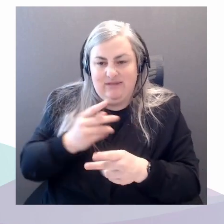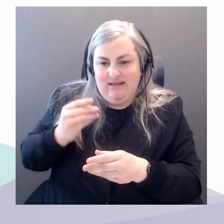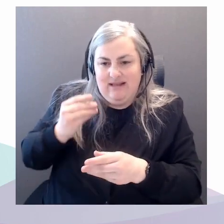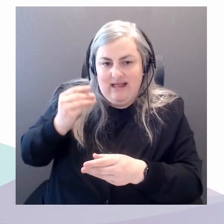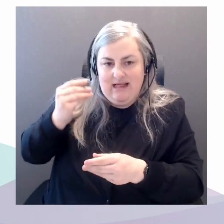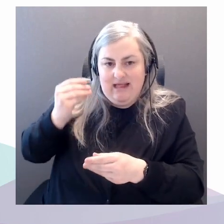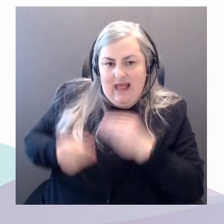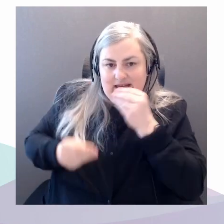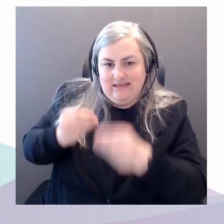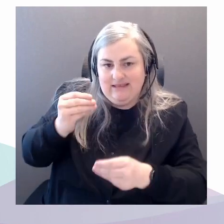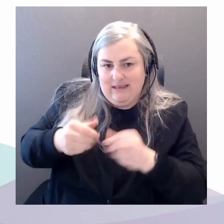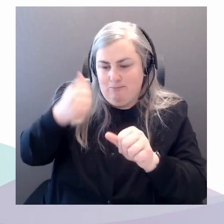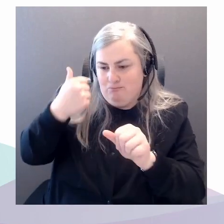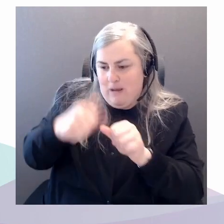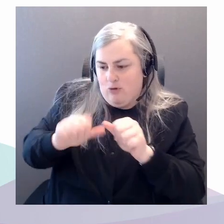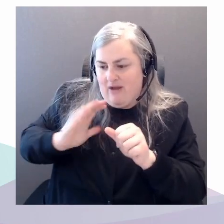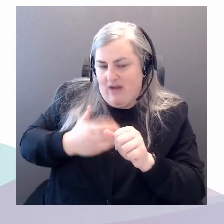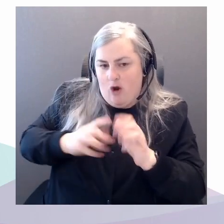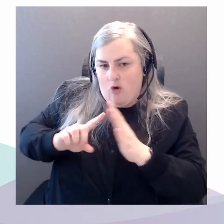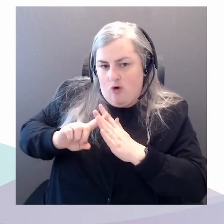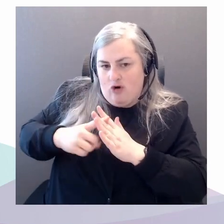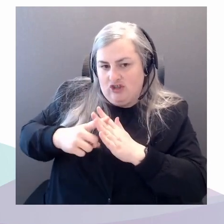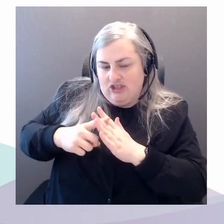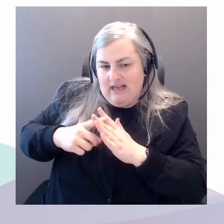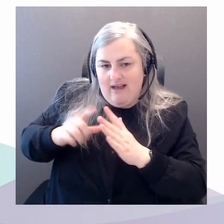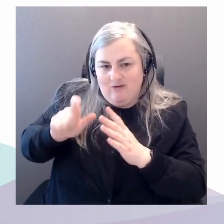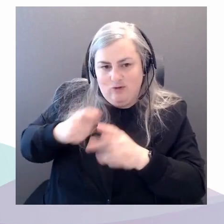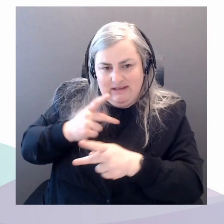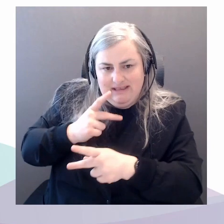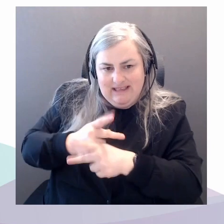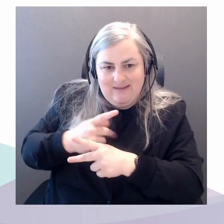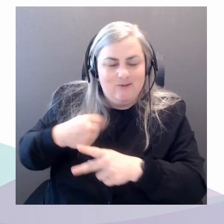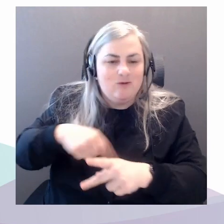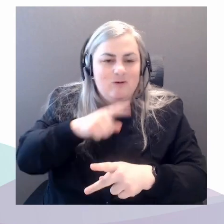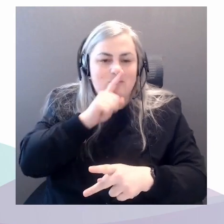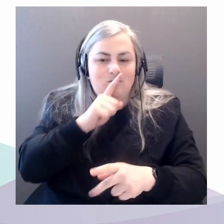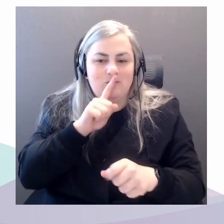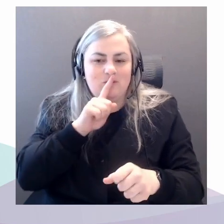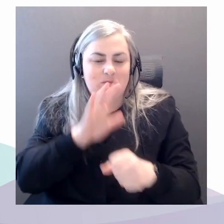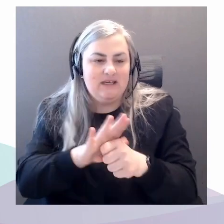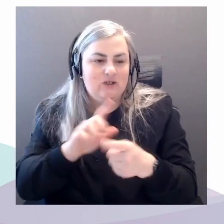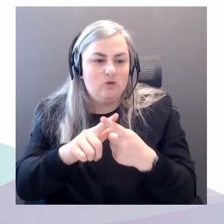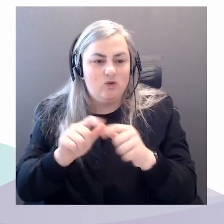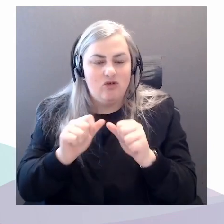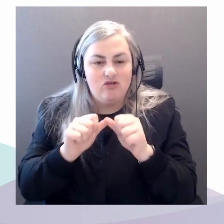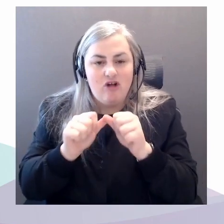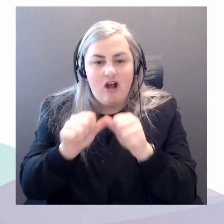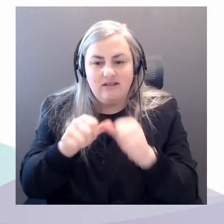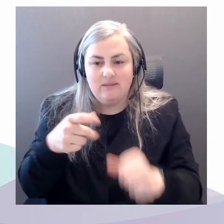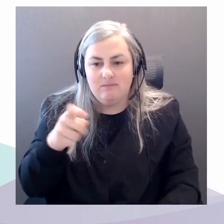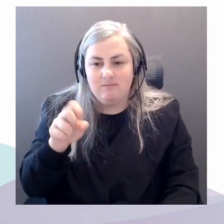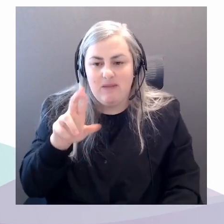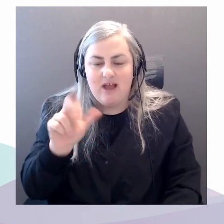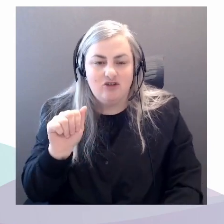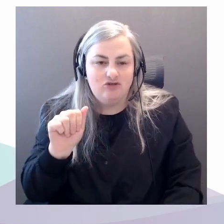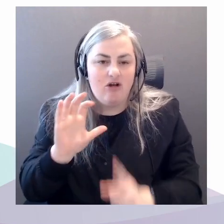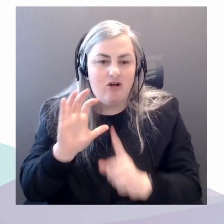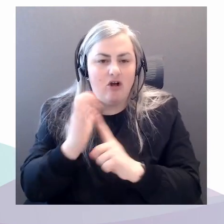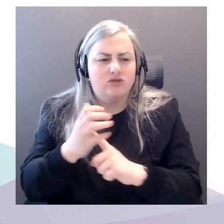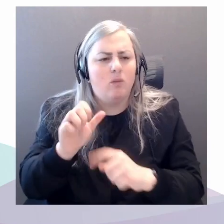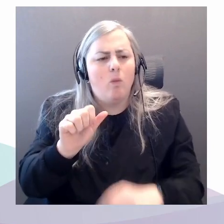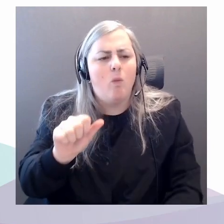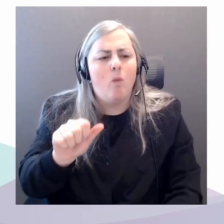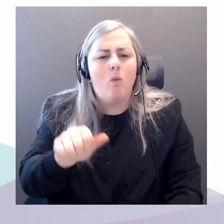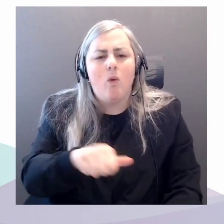know that we're not committed to there being a constant petroculture. But what else? I know for me, it's